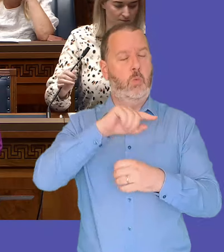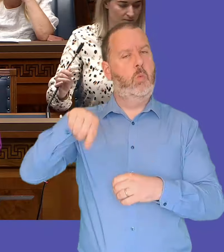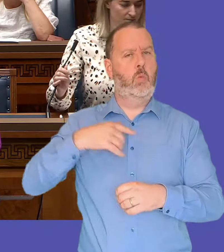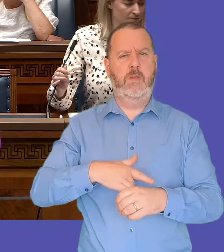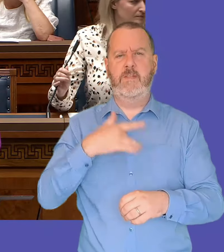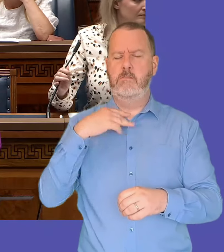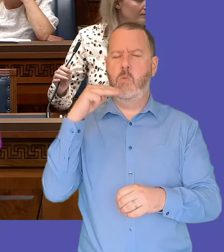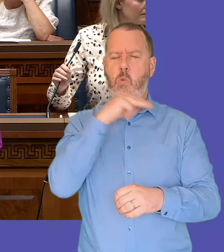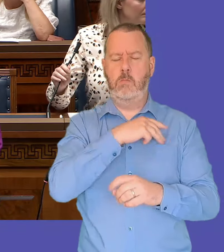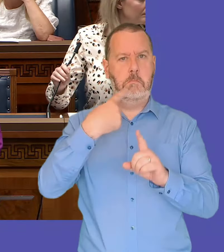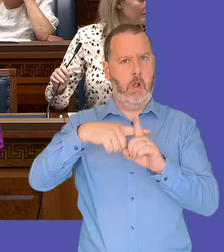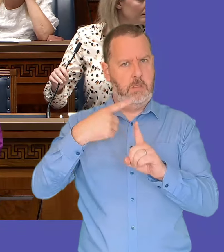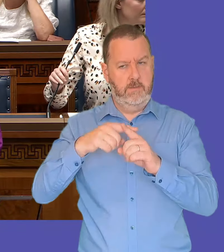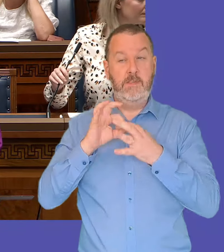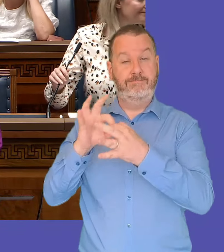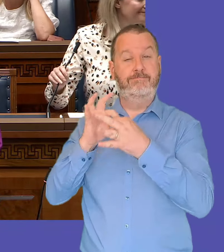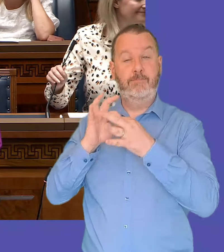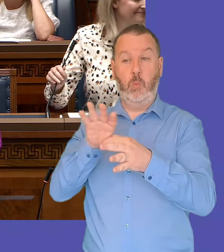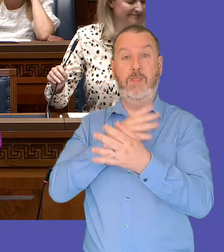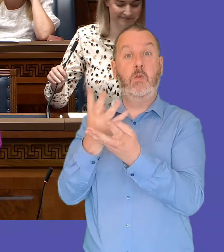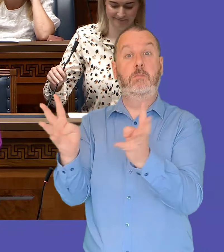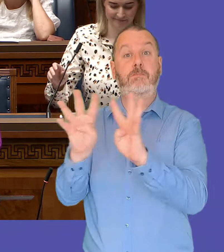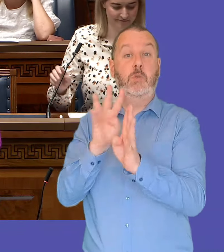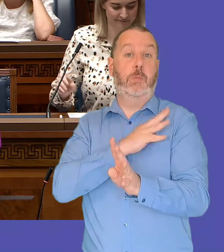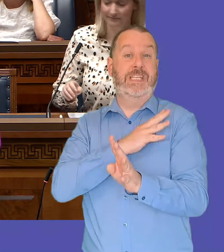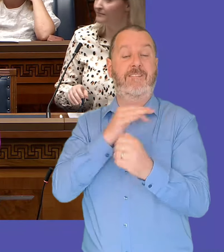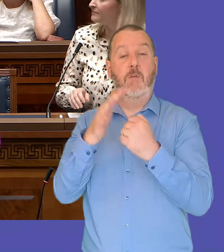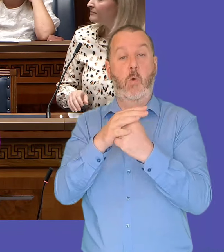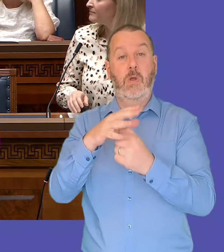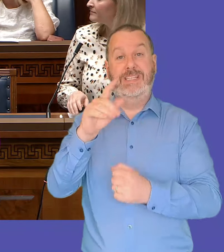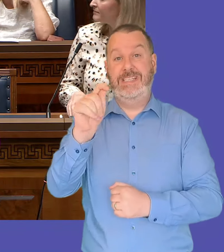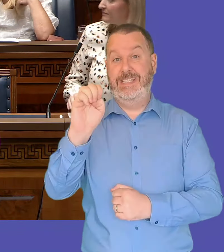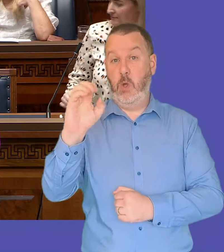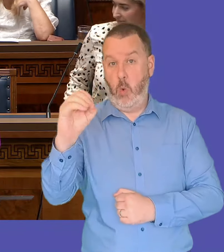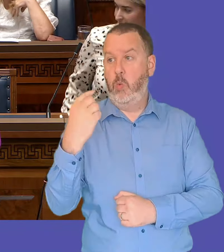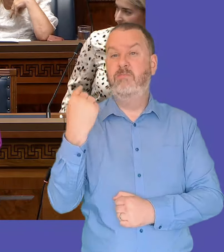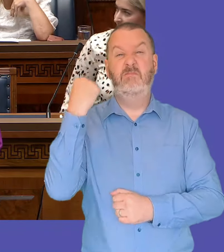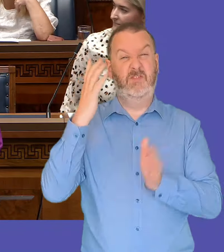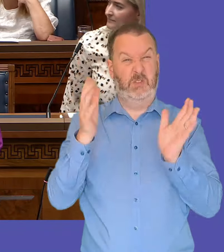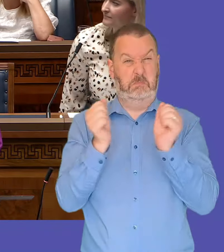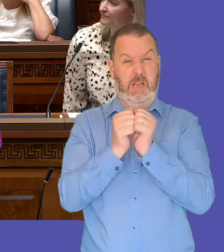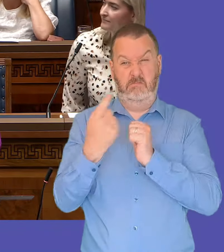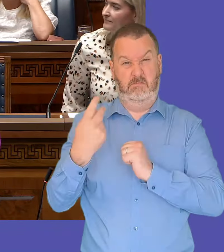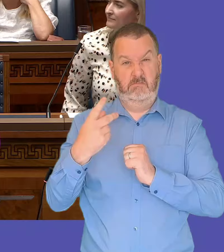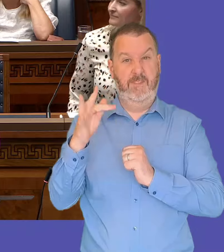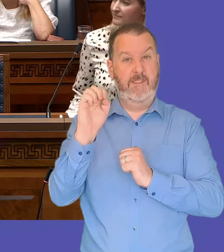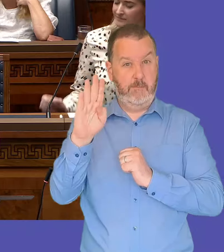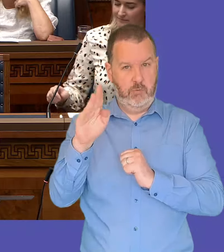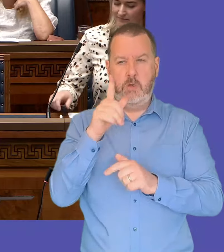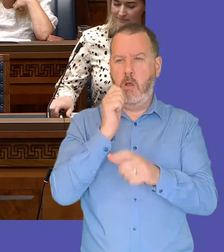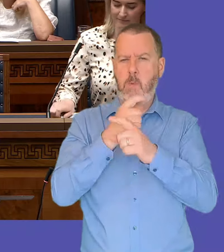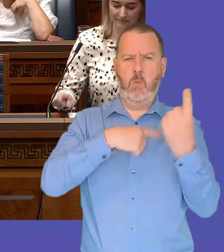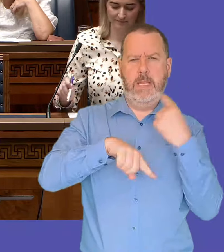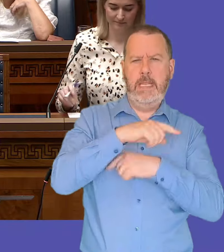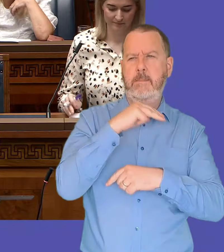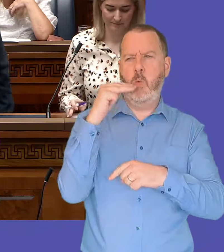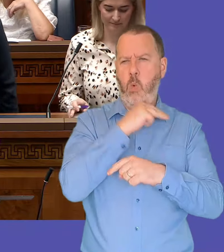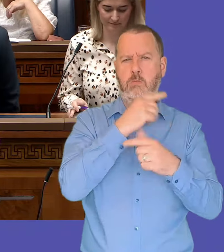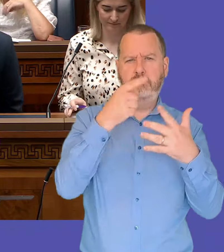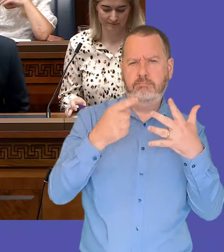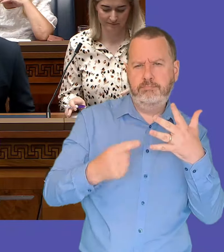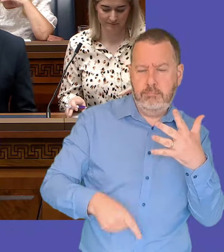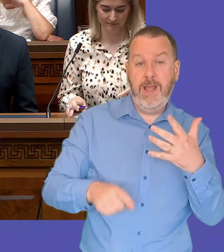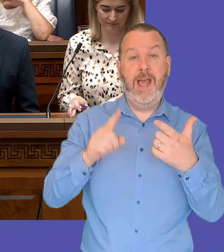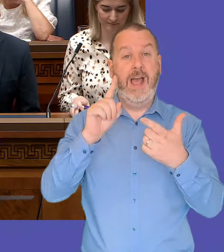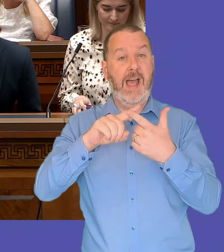relationship with the committee for the executive office we met the committee in February to discuss our priorities for the department and our senior management team have also